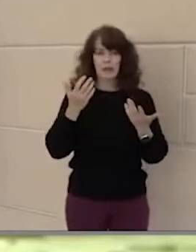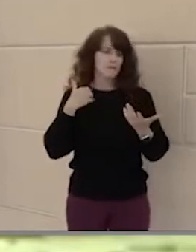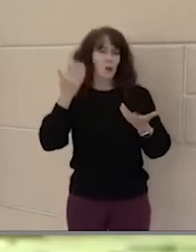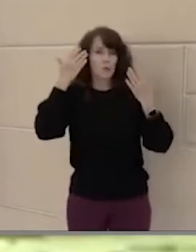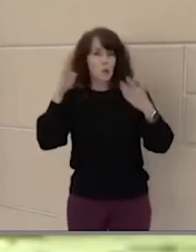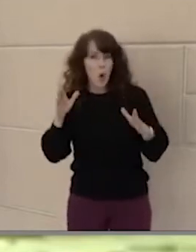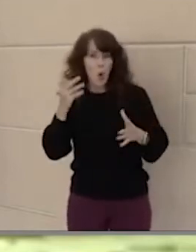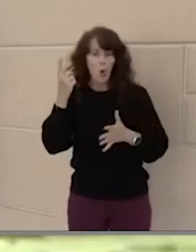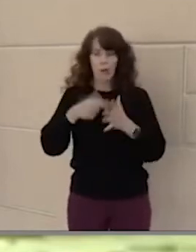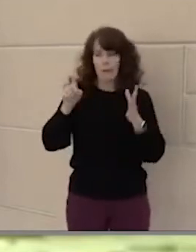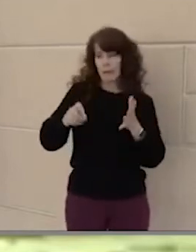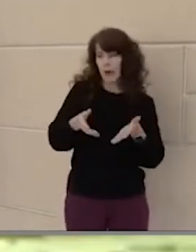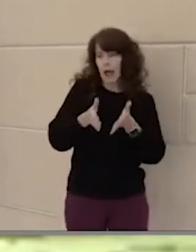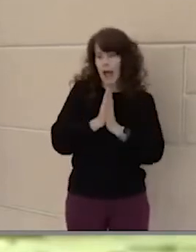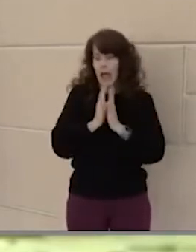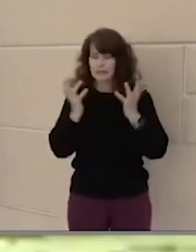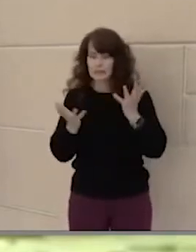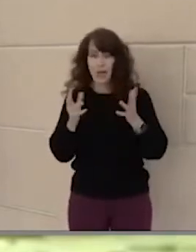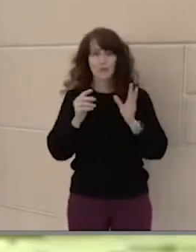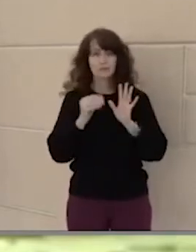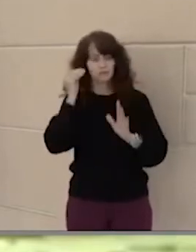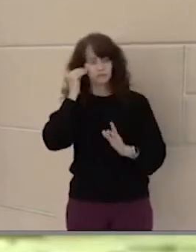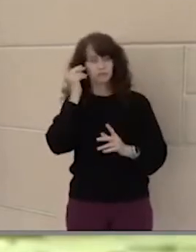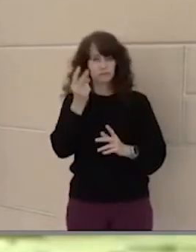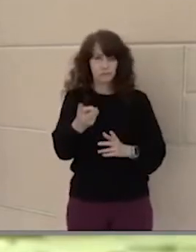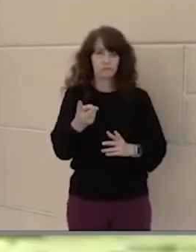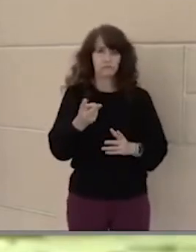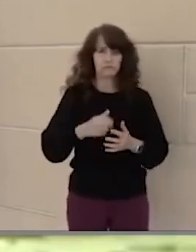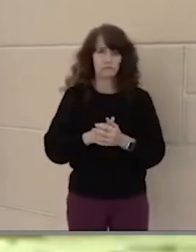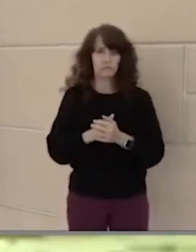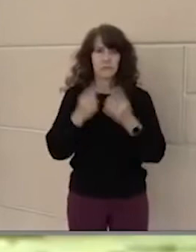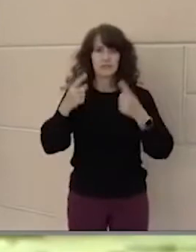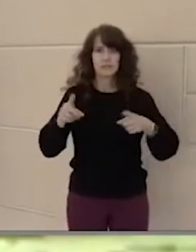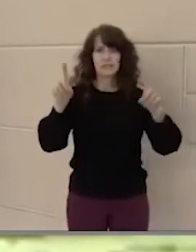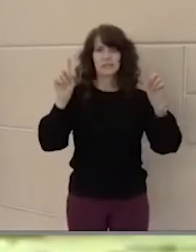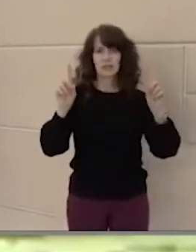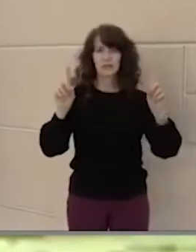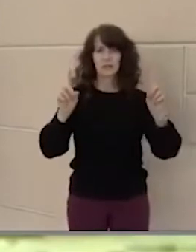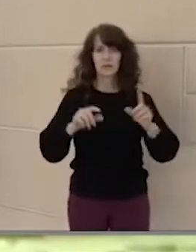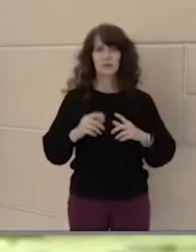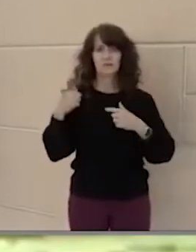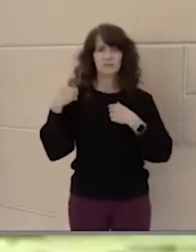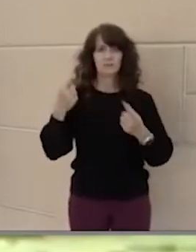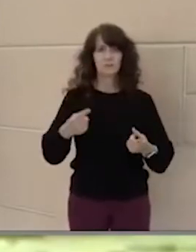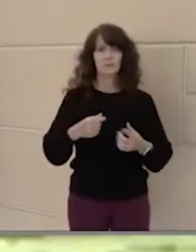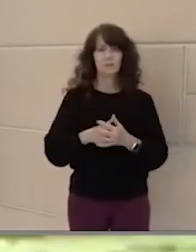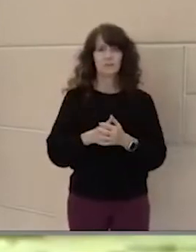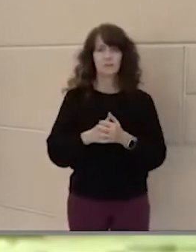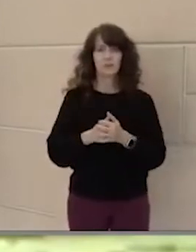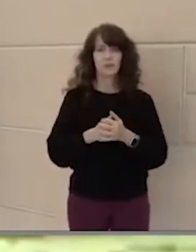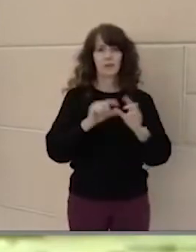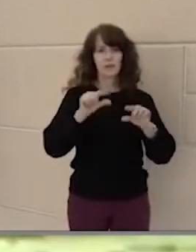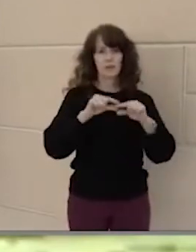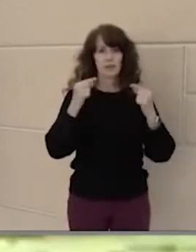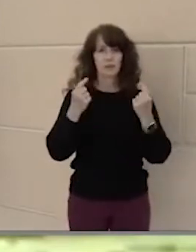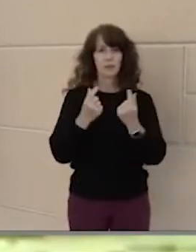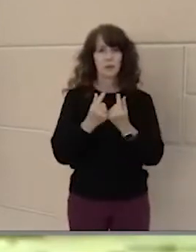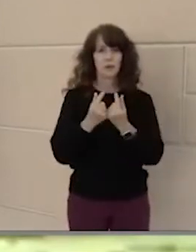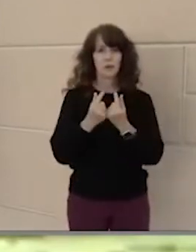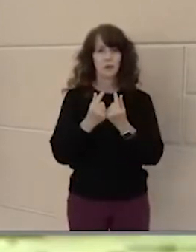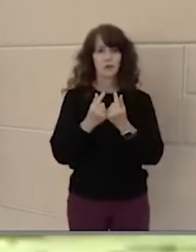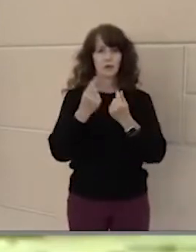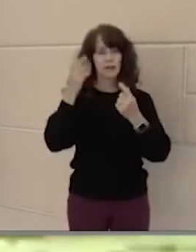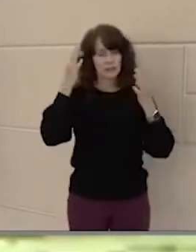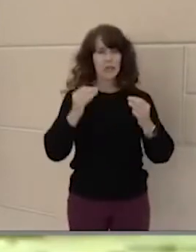it or just prefer to get the help to peer tutors. As a whole, we were successful in this endeavor. The College Readiness Group reported that they had a sizable